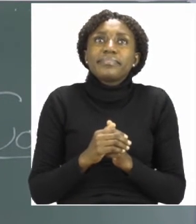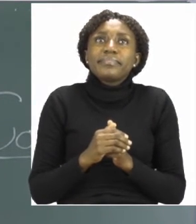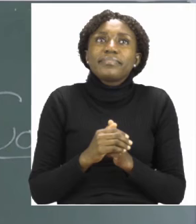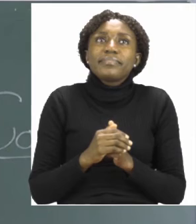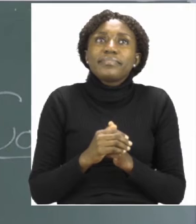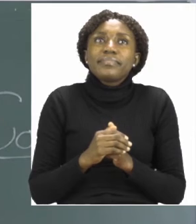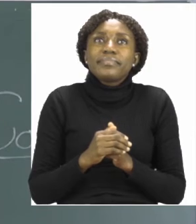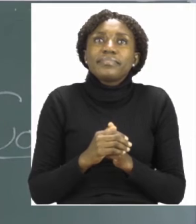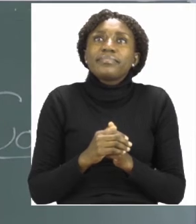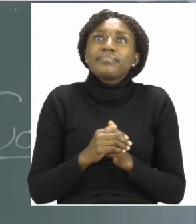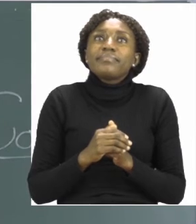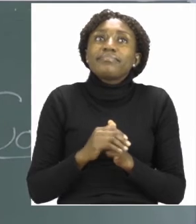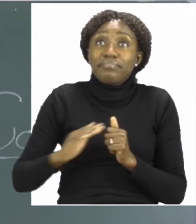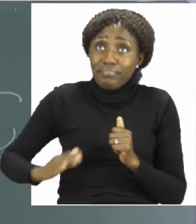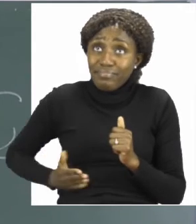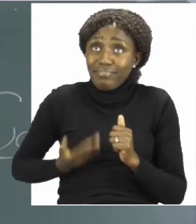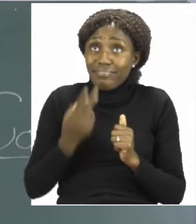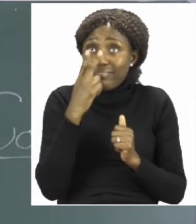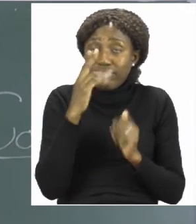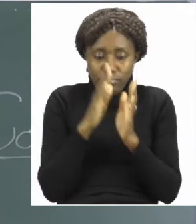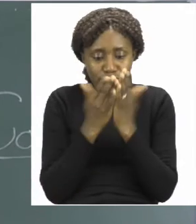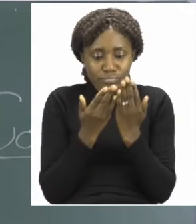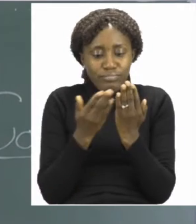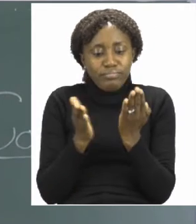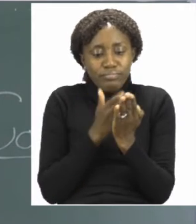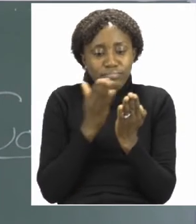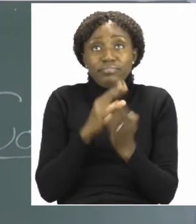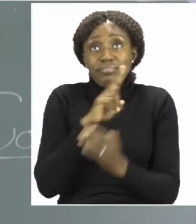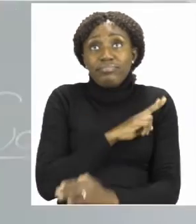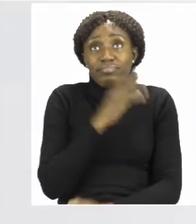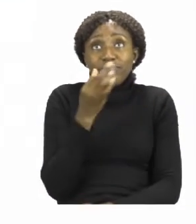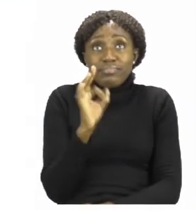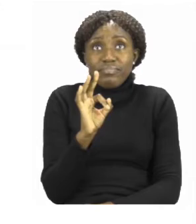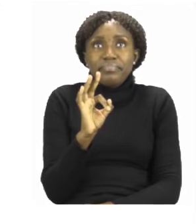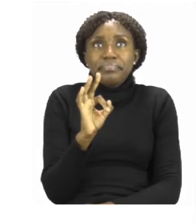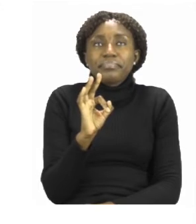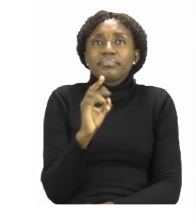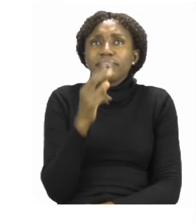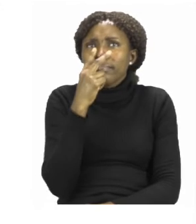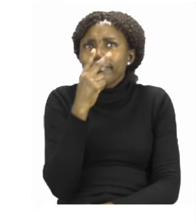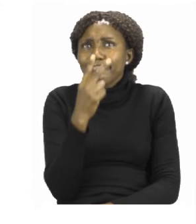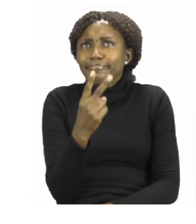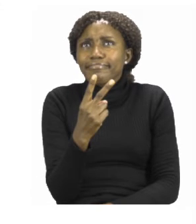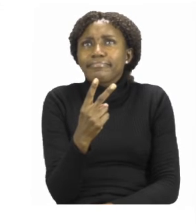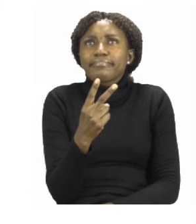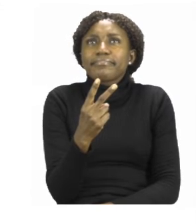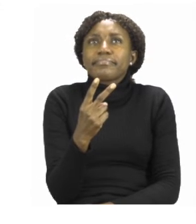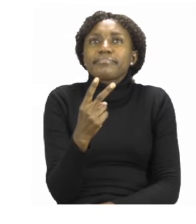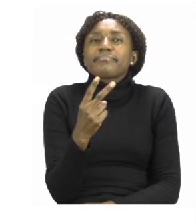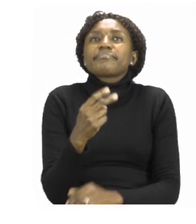I want us to quickly go back to page 29 in our booklets and have a look at our